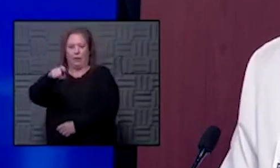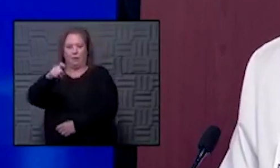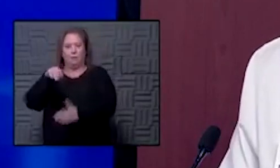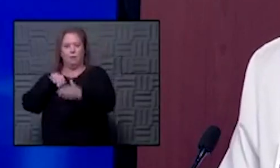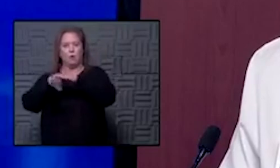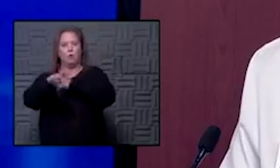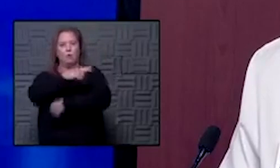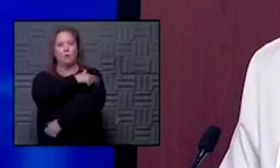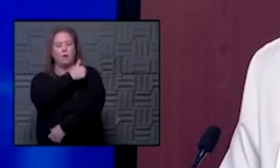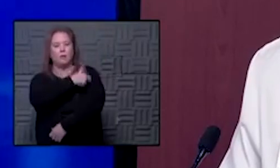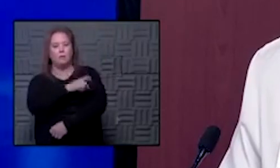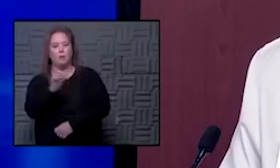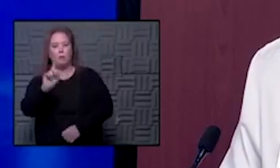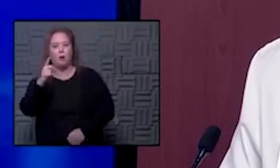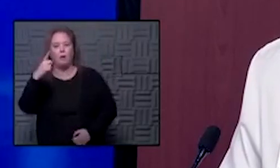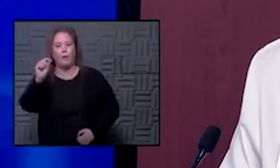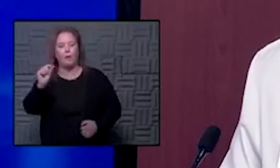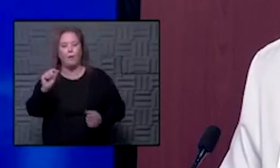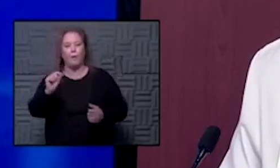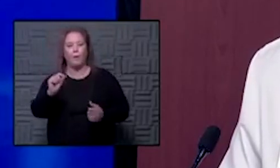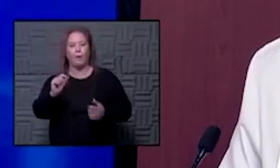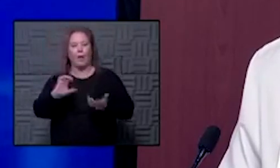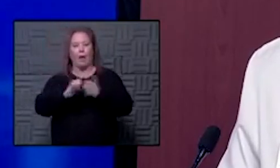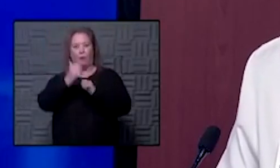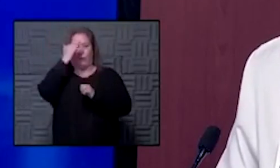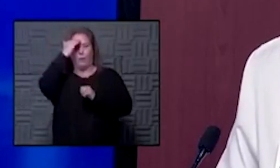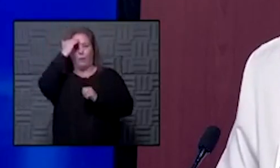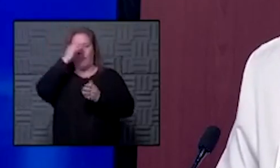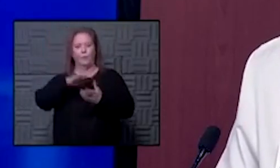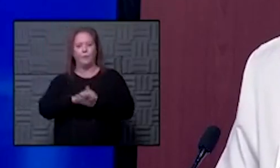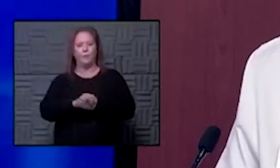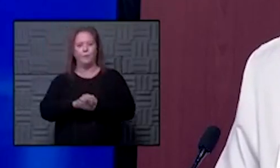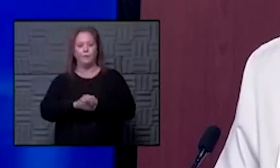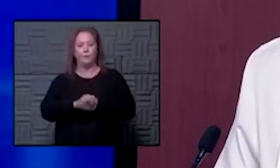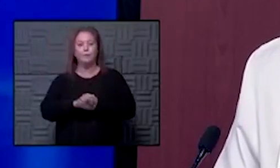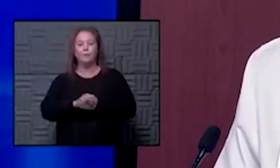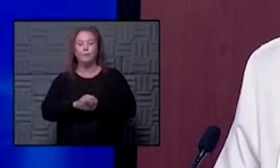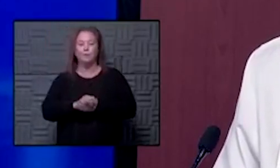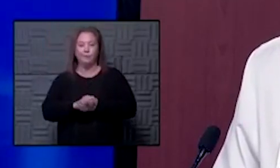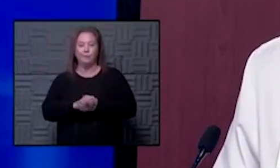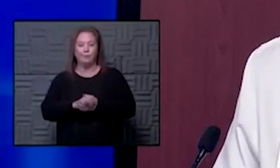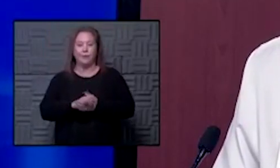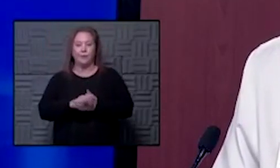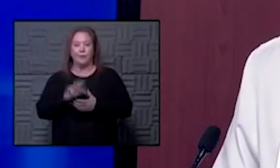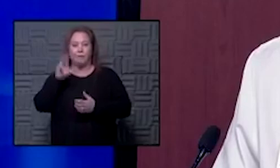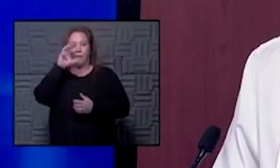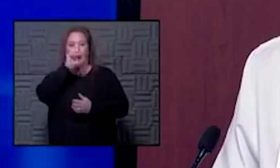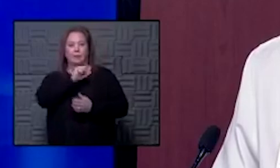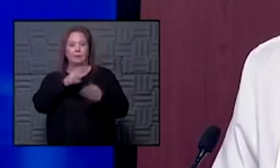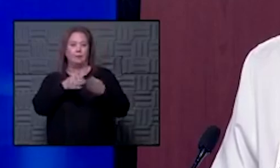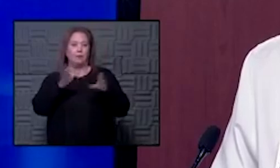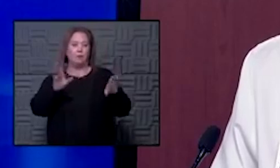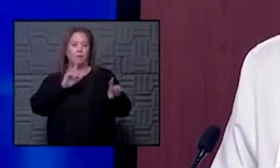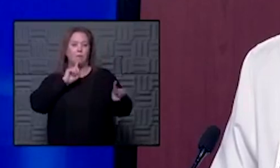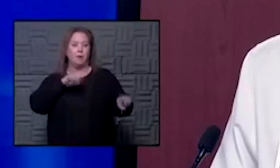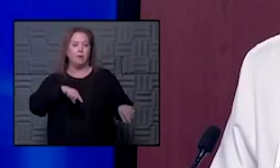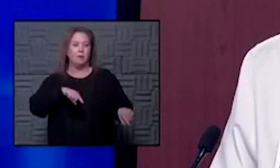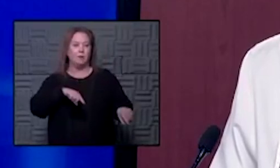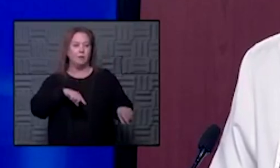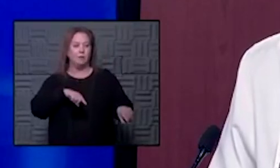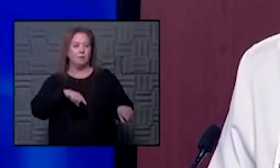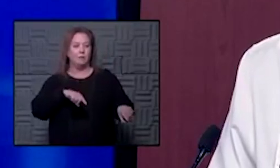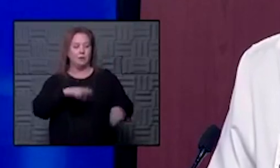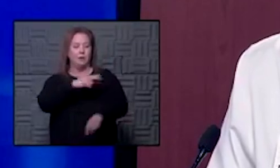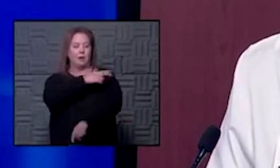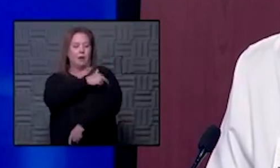so i guess my most general answer rebecca would be um that uh